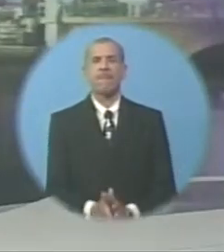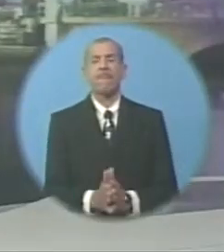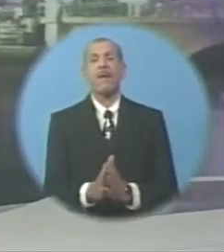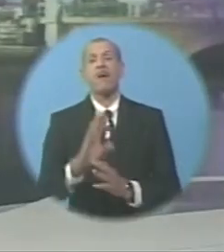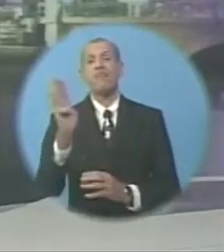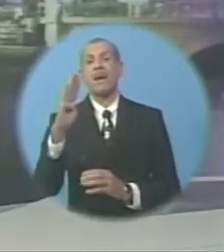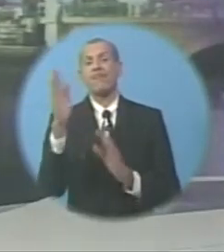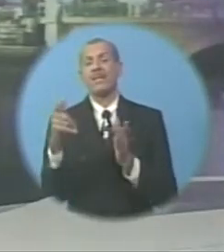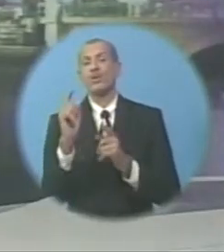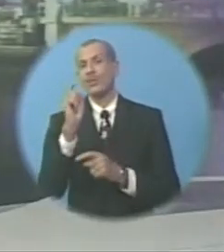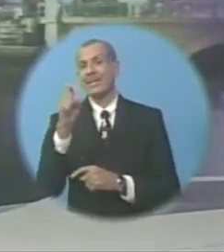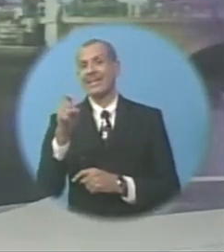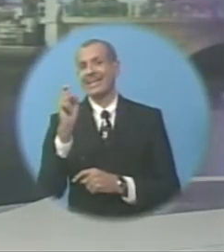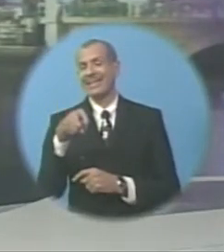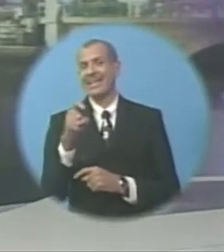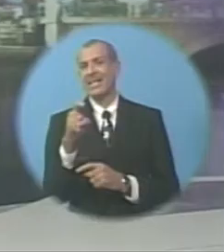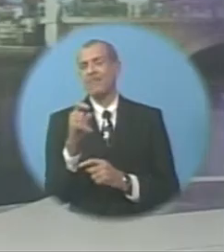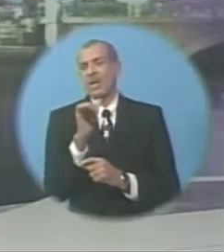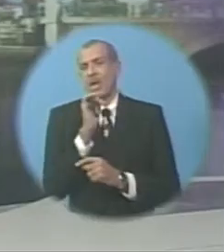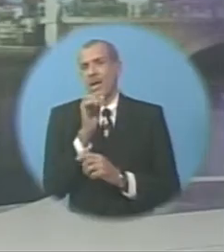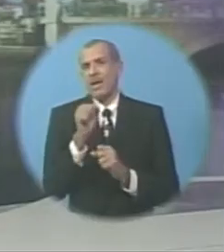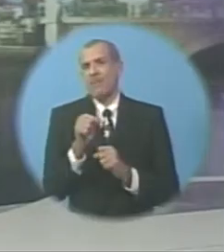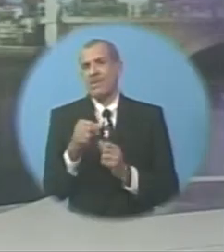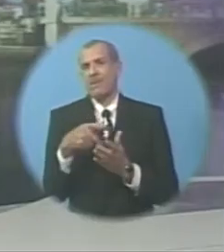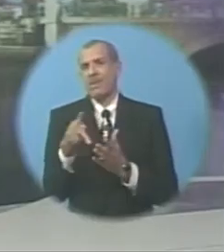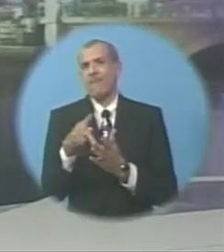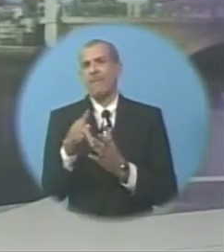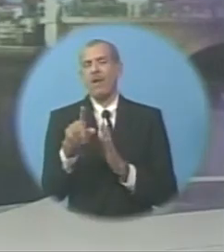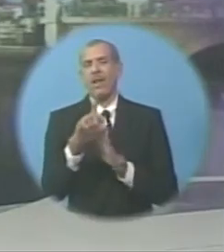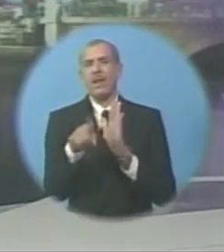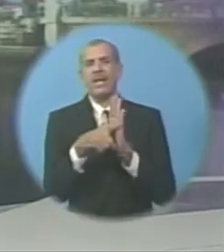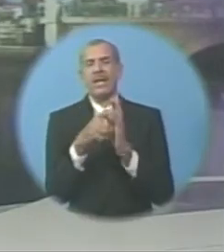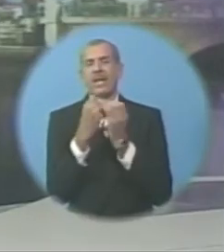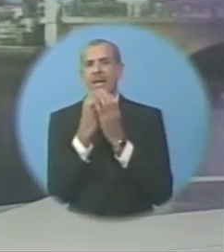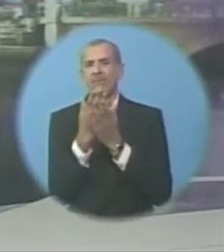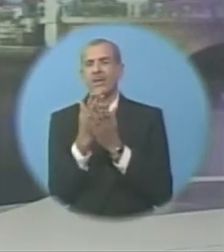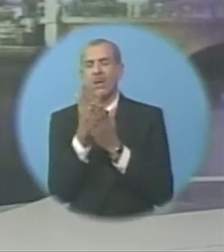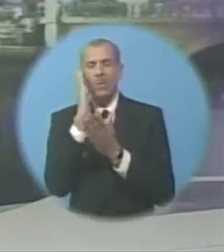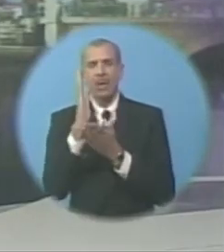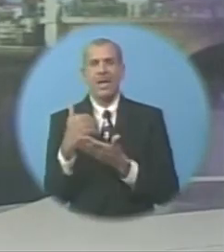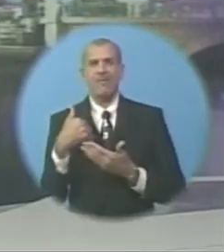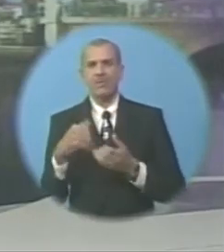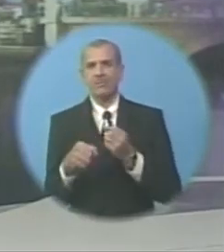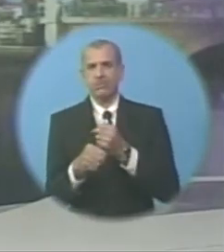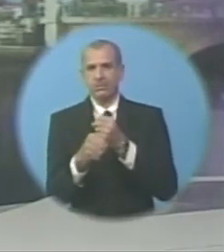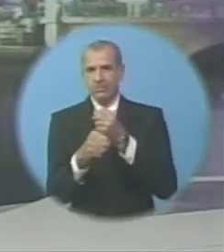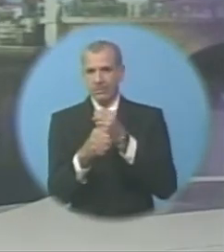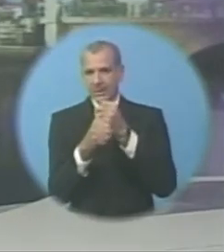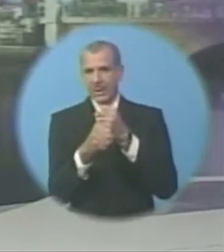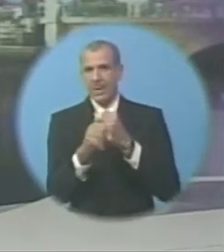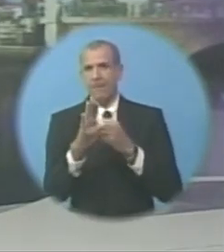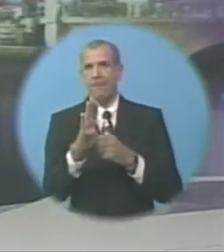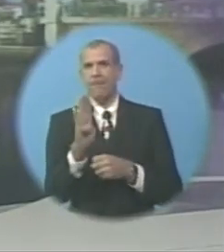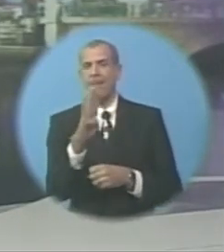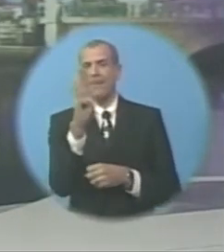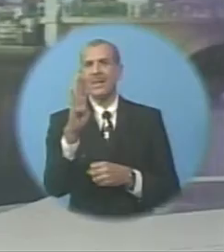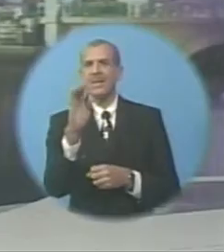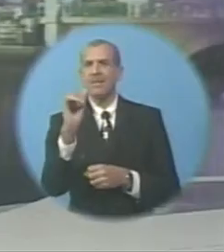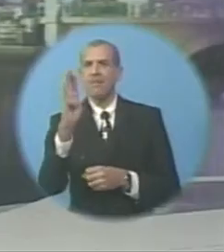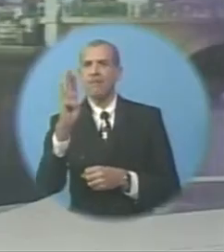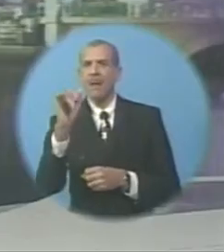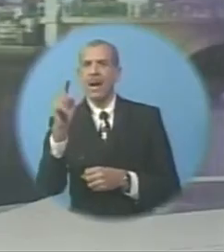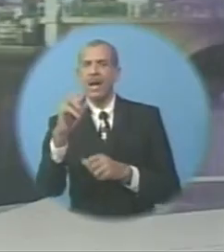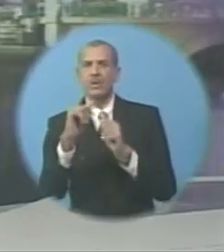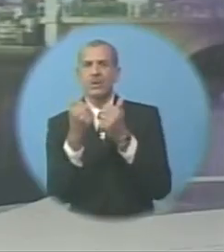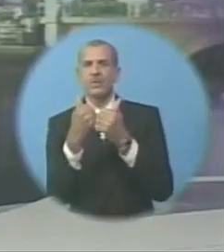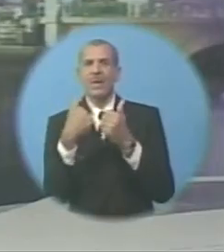Barbadians who need but are unable to afford legal advice will be getting some assistance. The Barbados Bar Association will be holding a